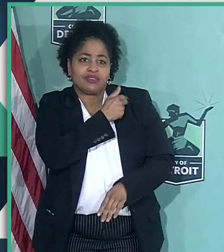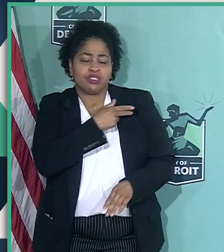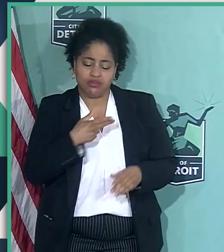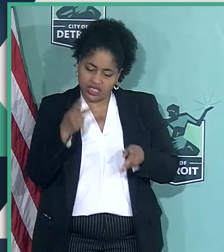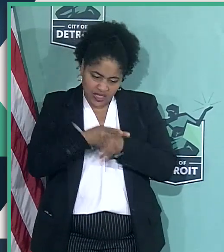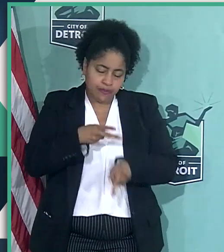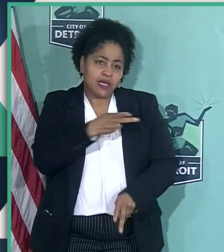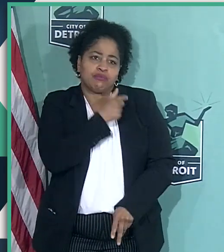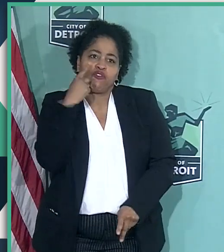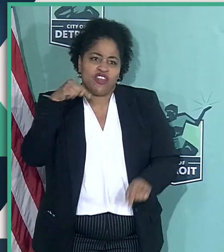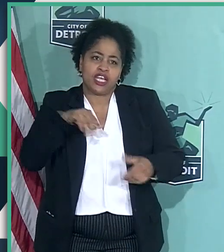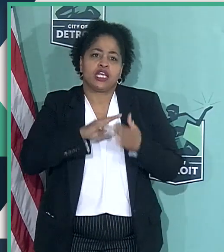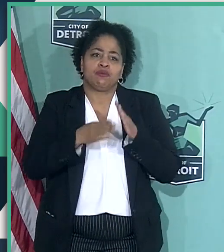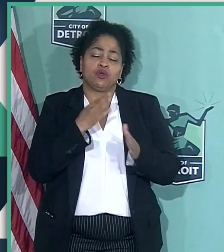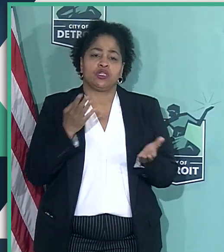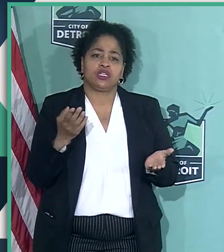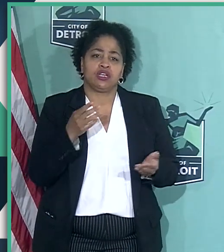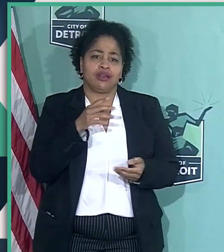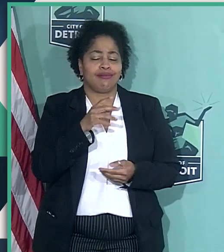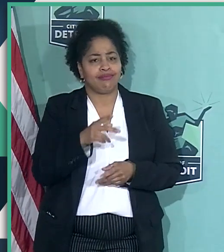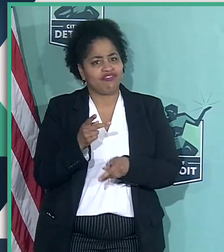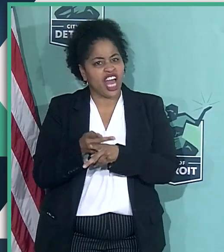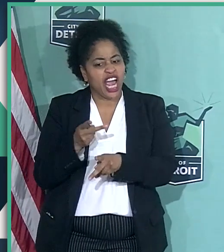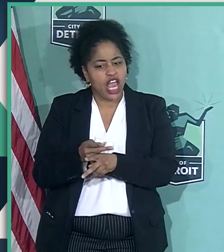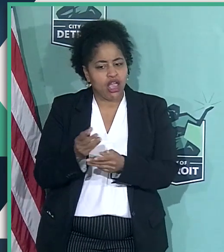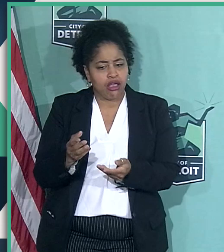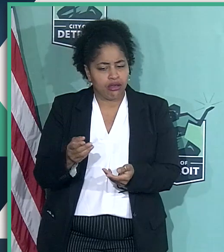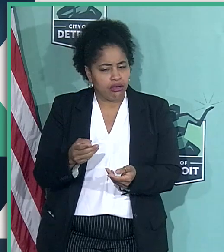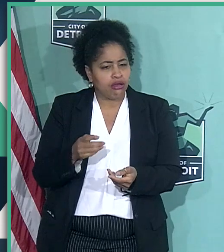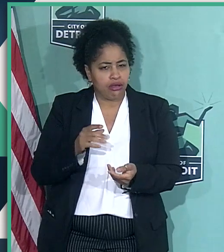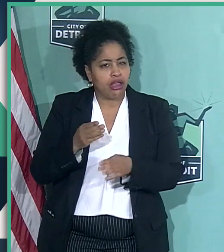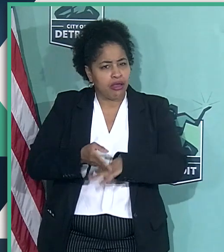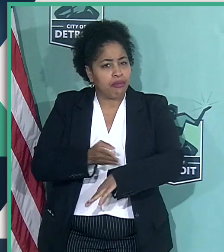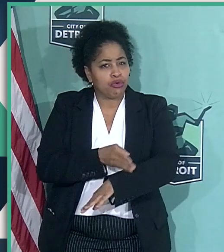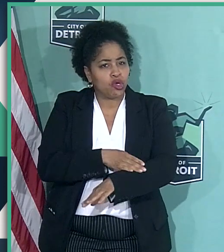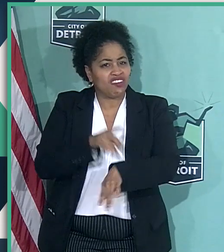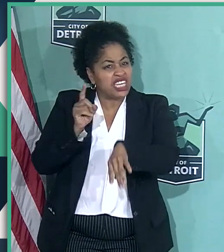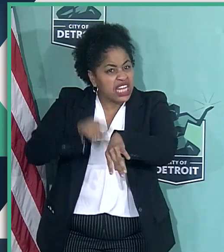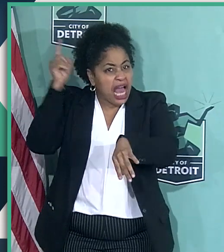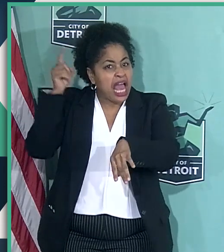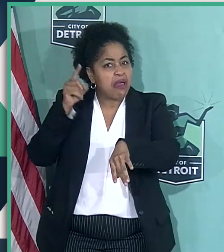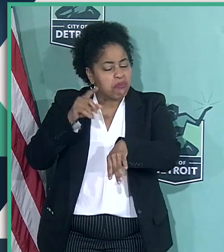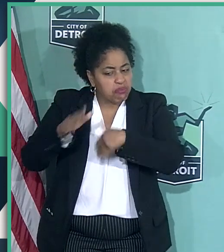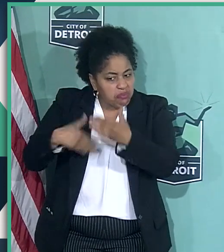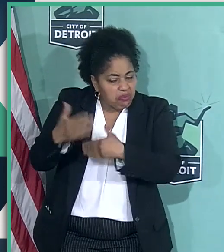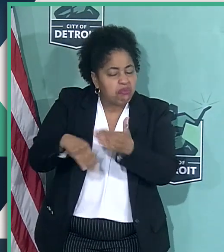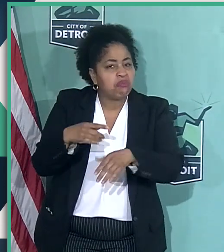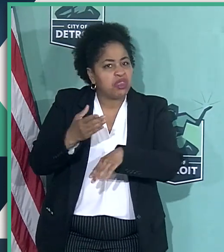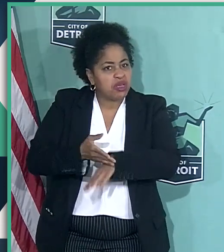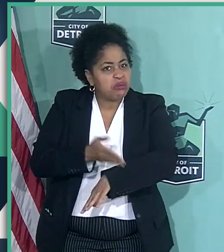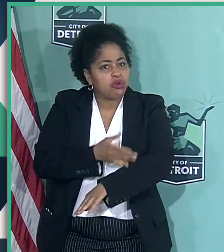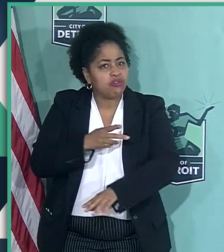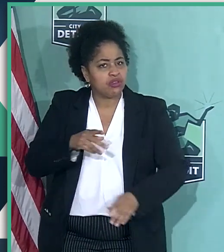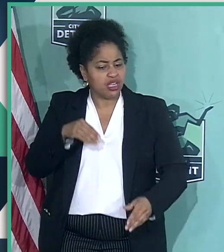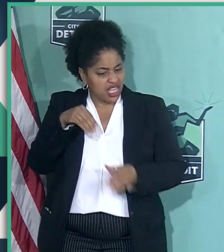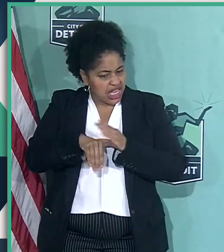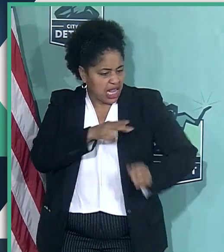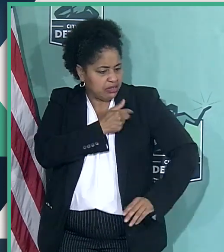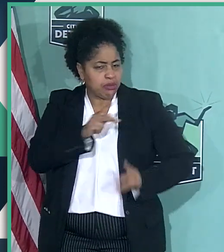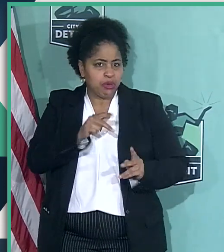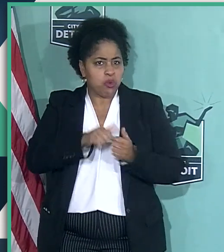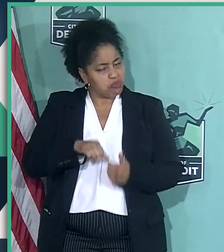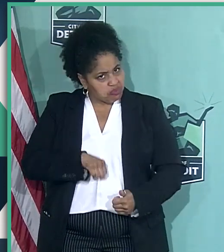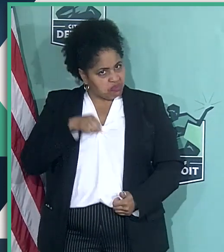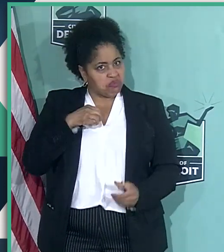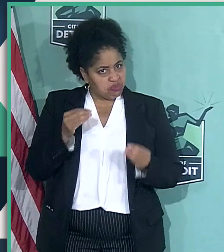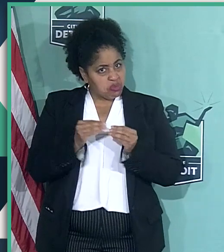community. The quality of the care improved, the timeliness of the response improved, the pride in the hospital improved, to the point